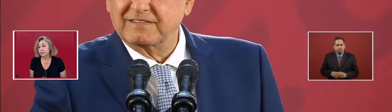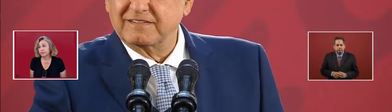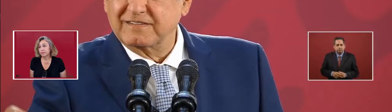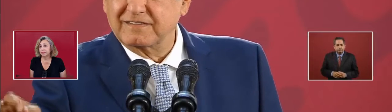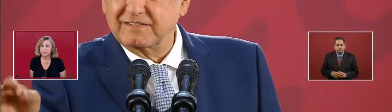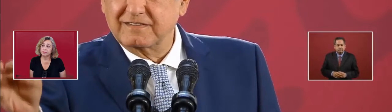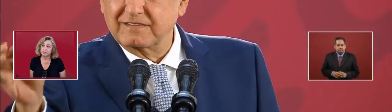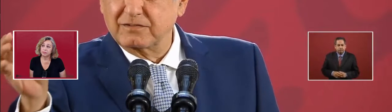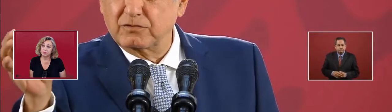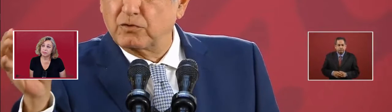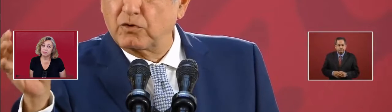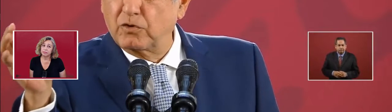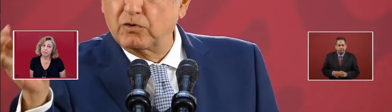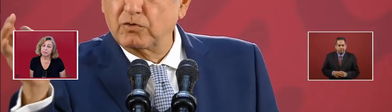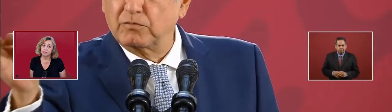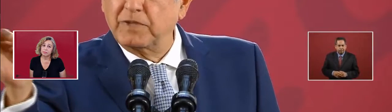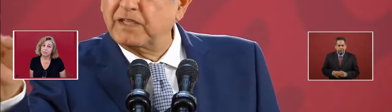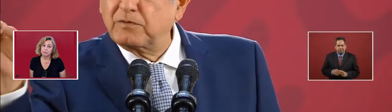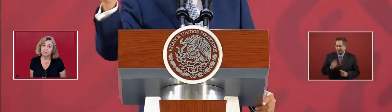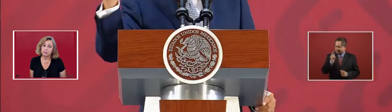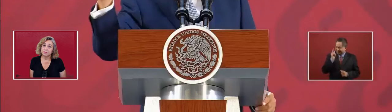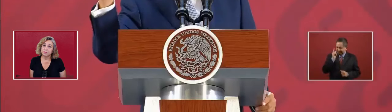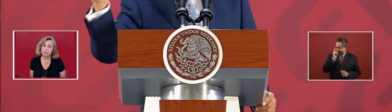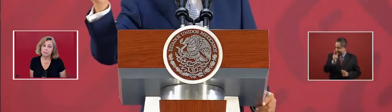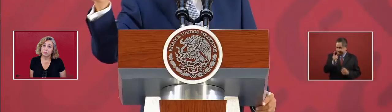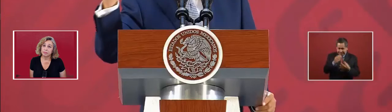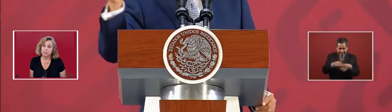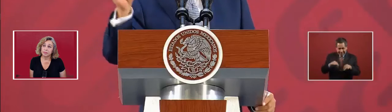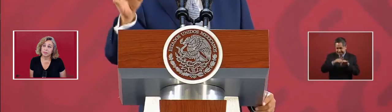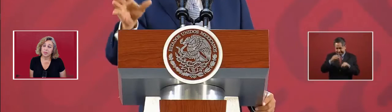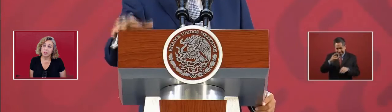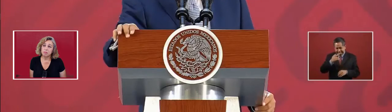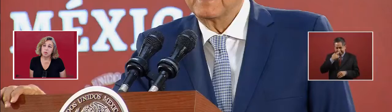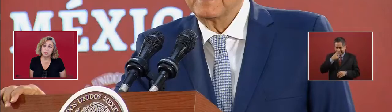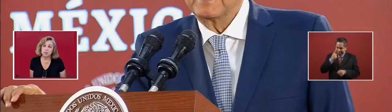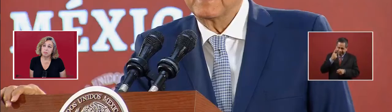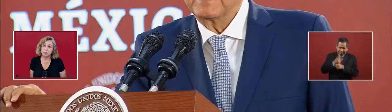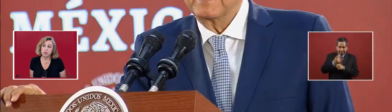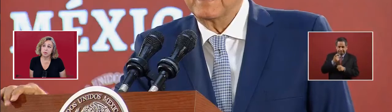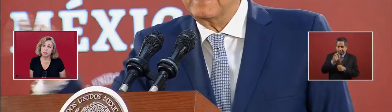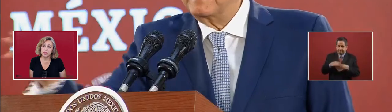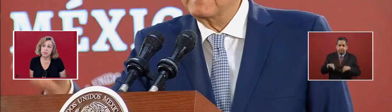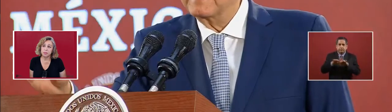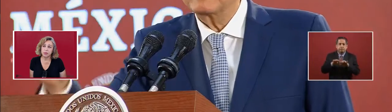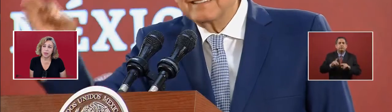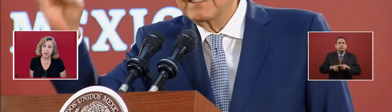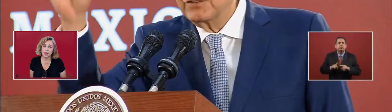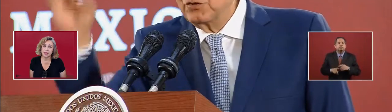the most important principle thing is